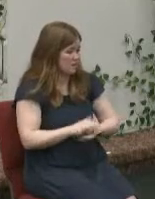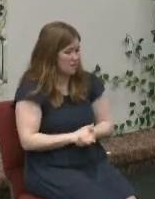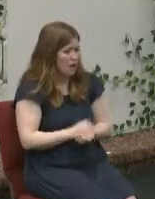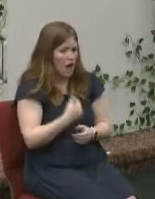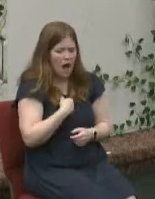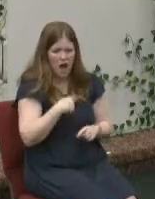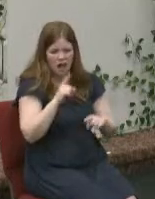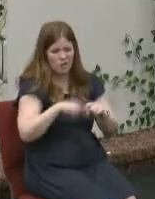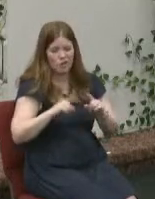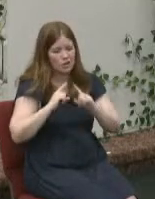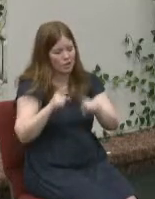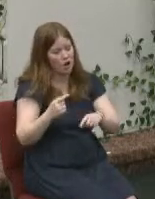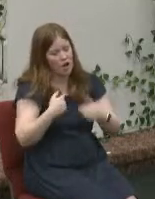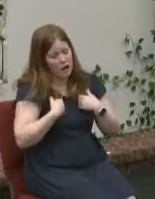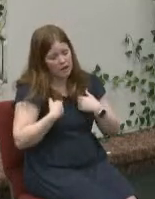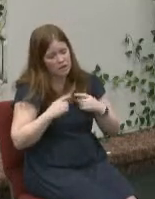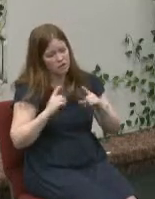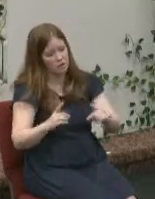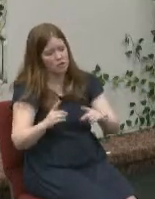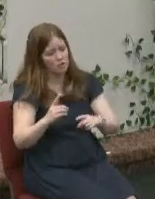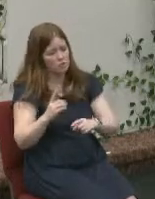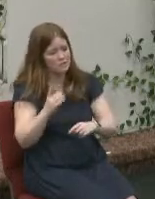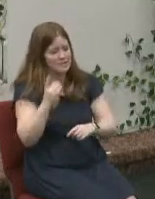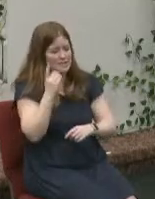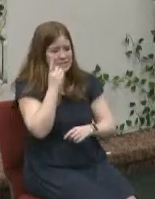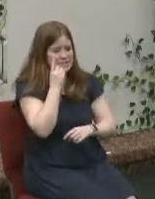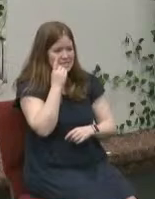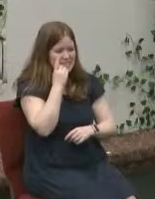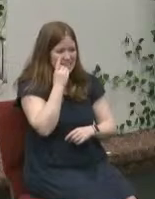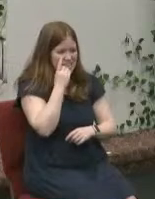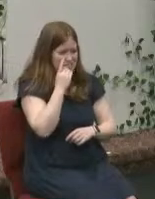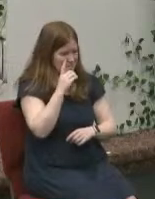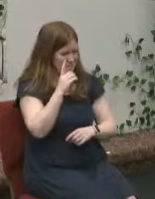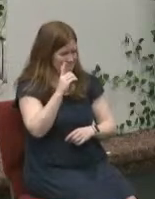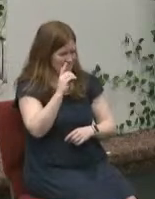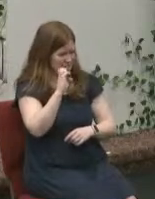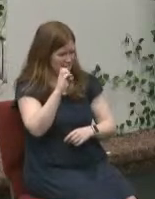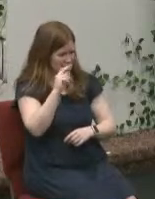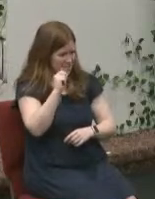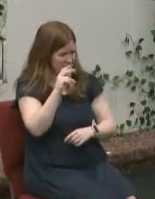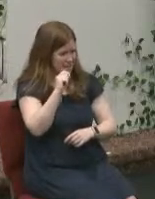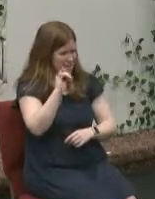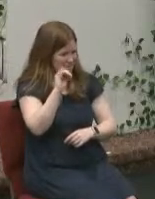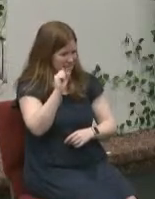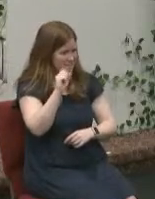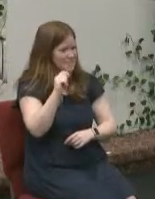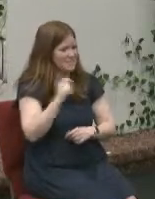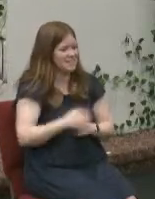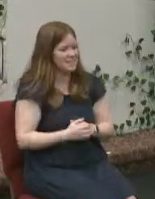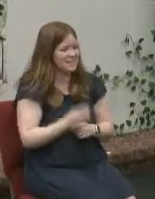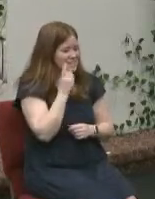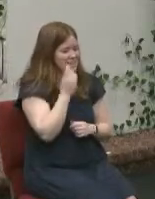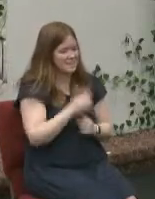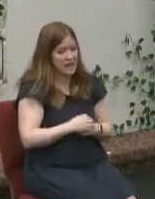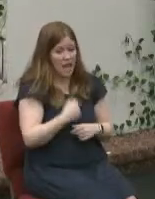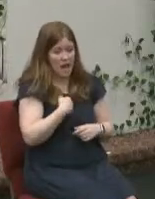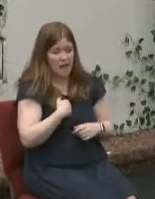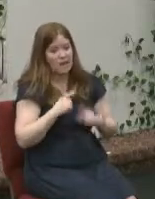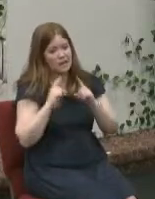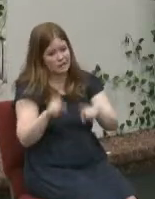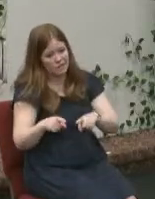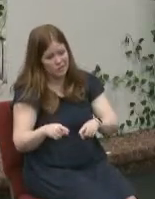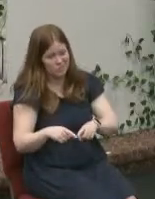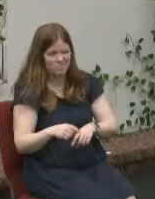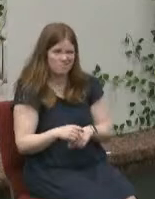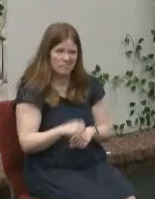i couldn't go with them i had to actually go back on my acceptance of the canoe ride that day because i had a dentist appointment